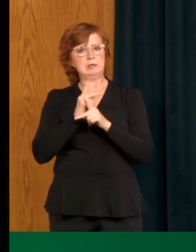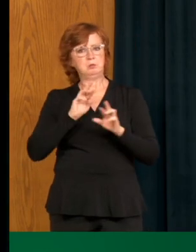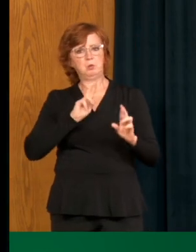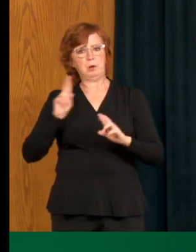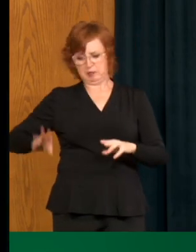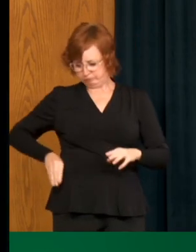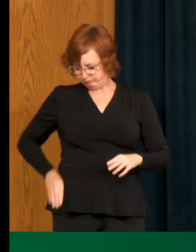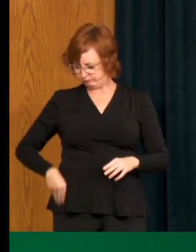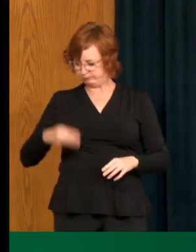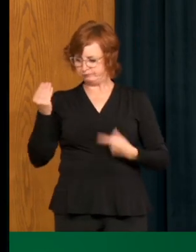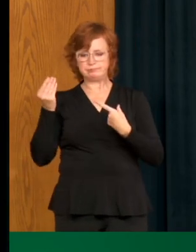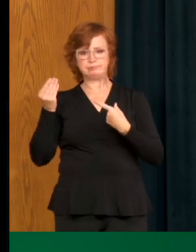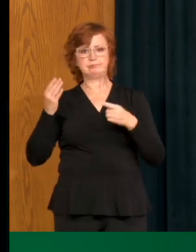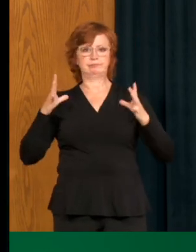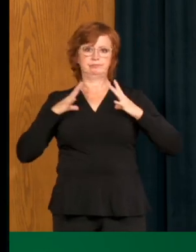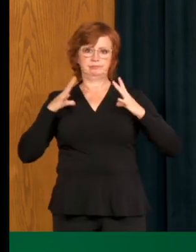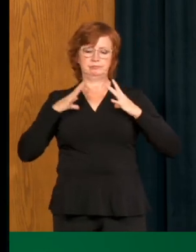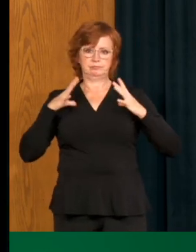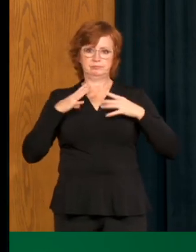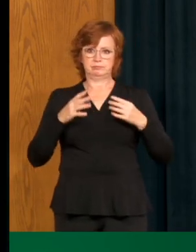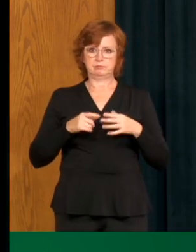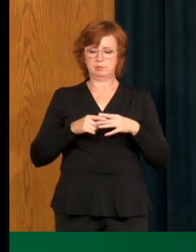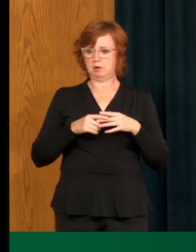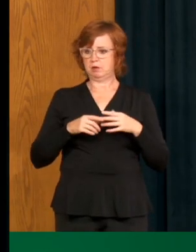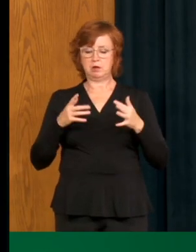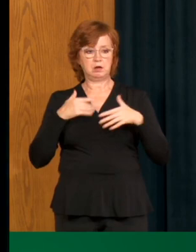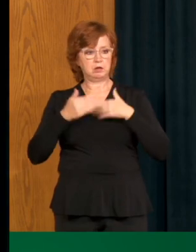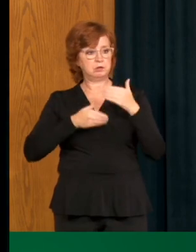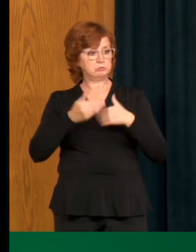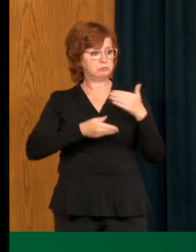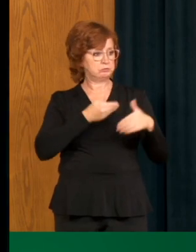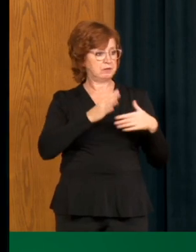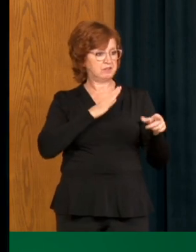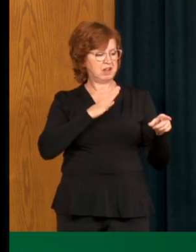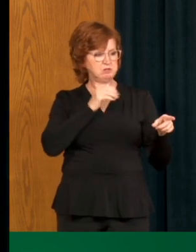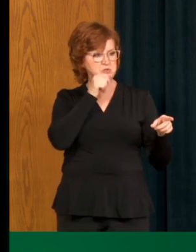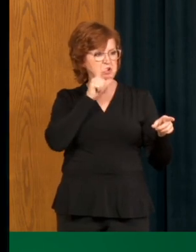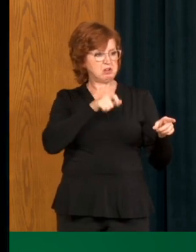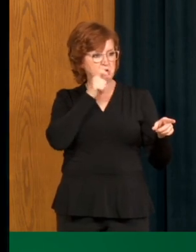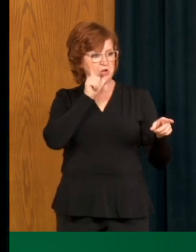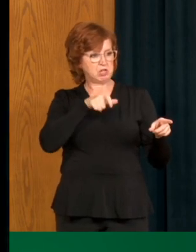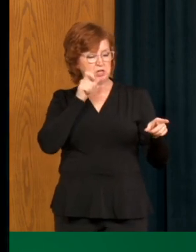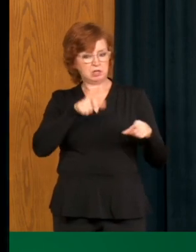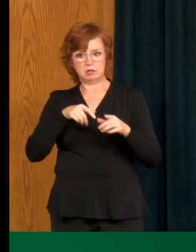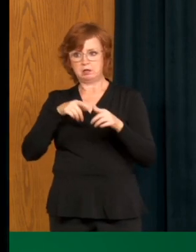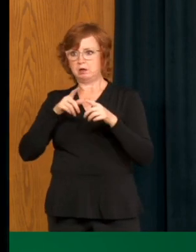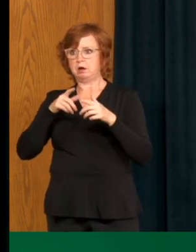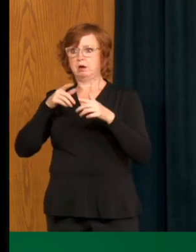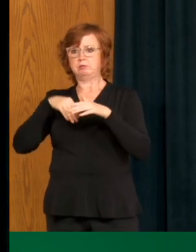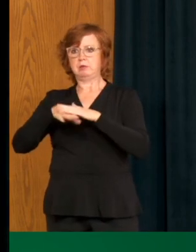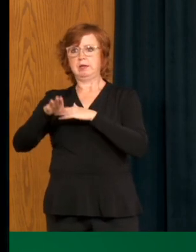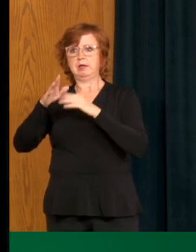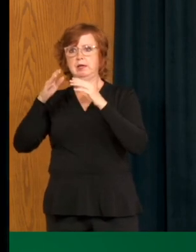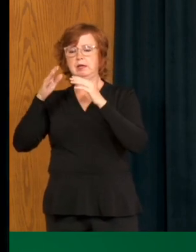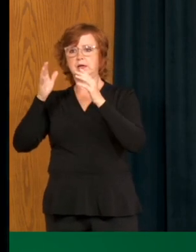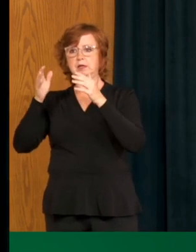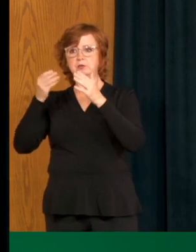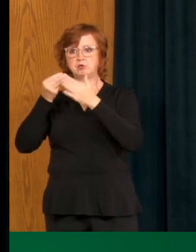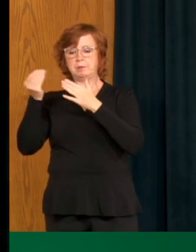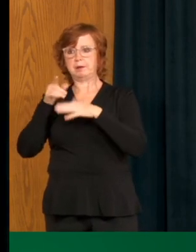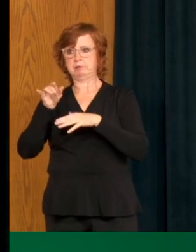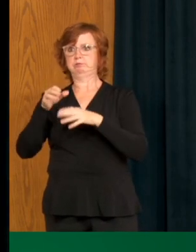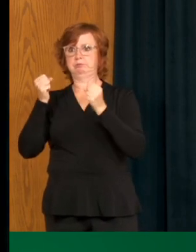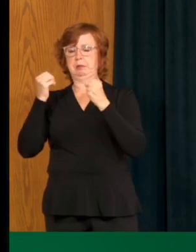put it on in the settings where they are unable to create that physical distance. That, uh, is the ultimate protection, uh, from COVID-19. Uh,